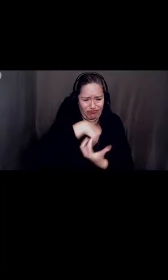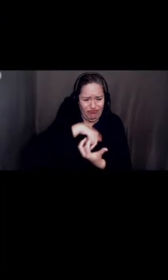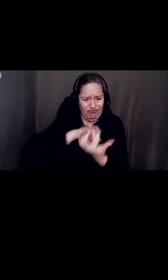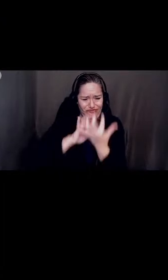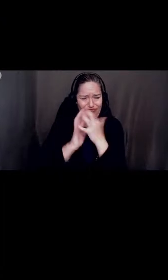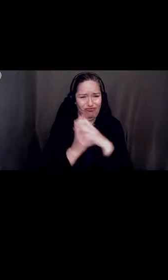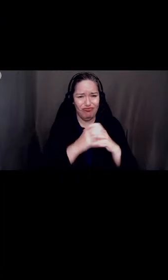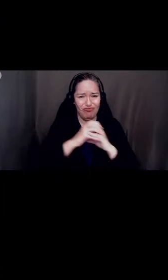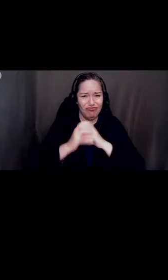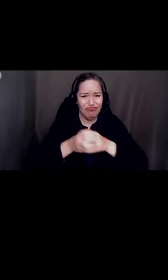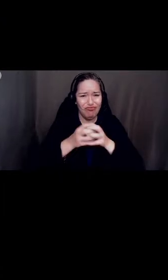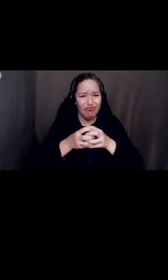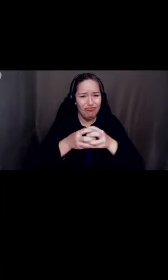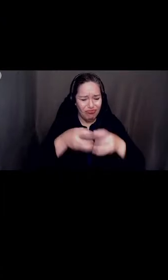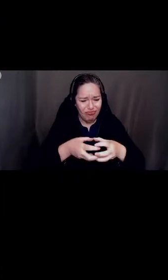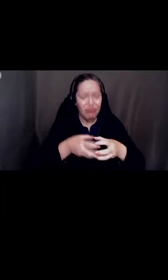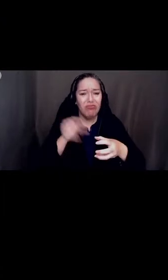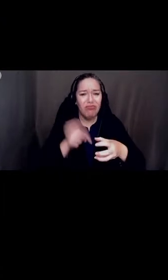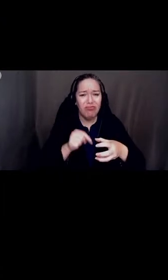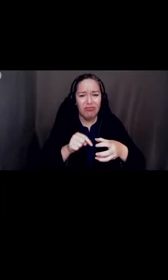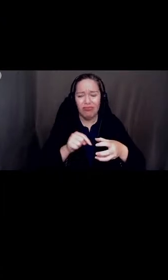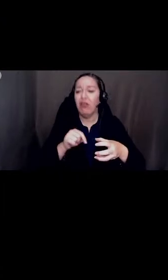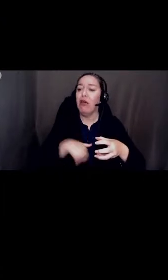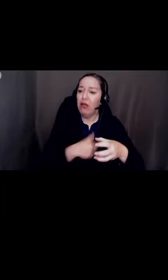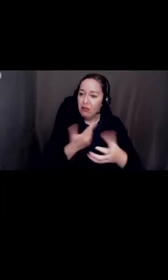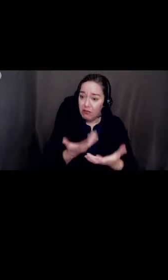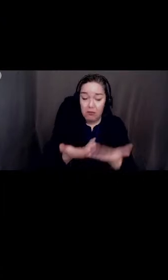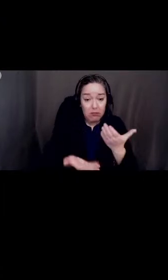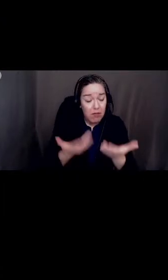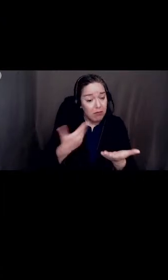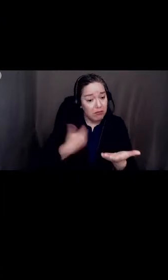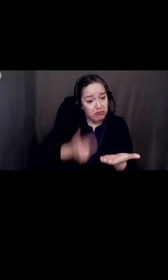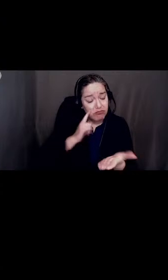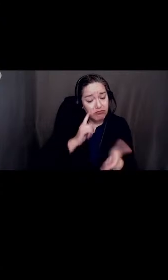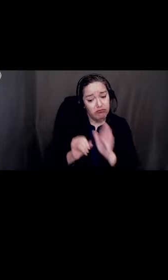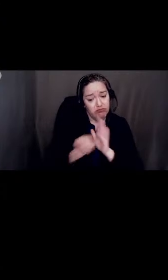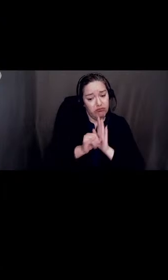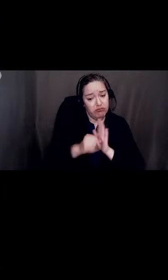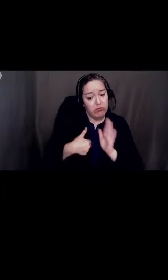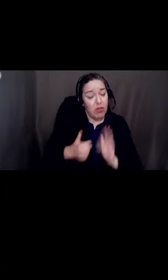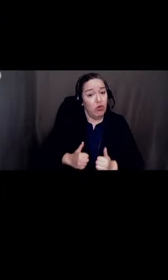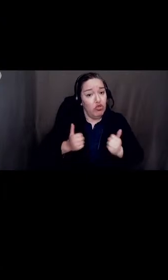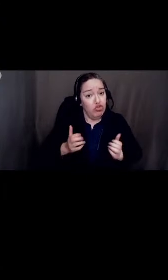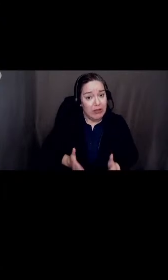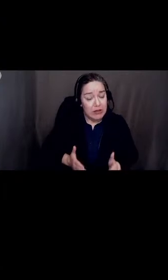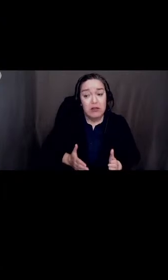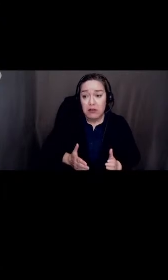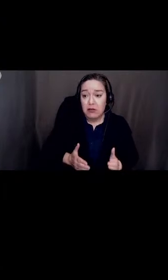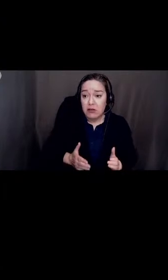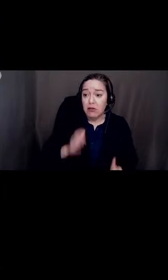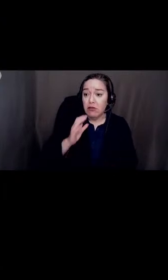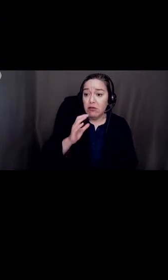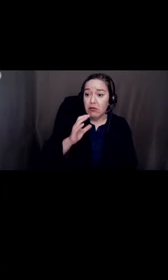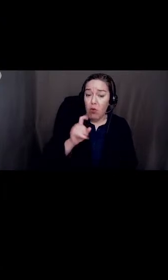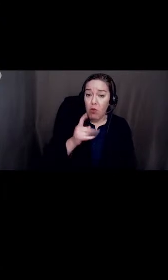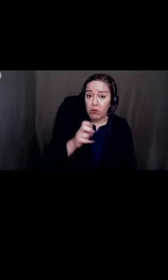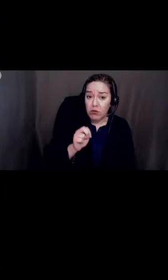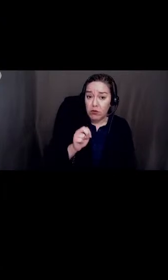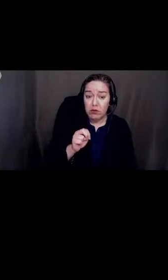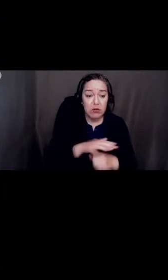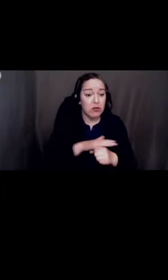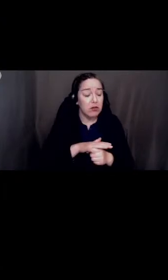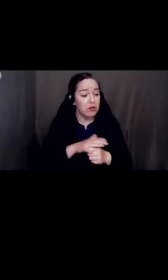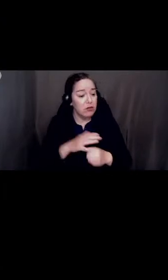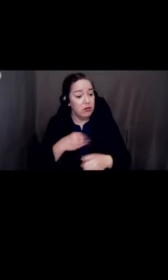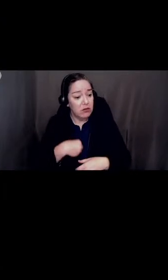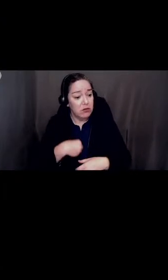as a resident of Bloomington, as passing as a white female, as Latina by heritage and